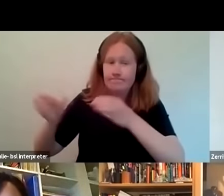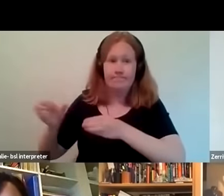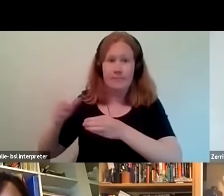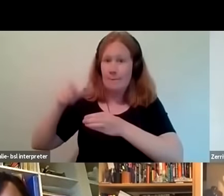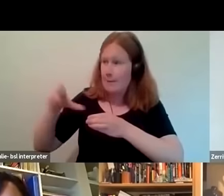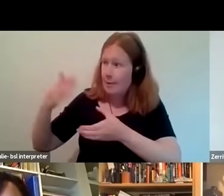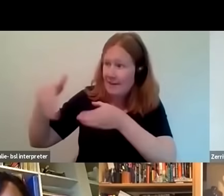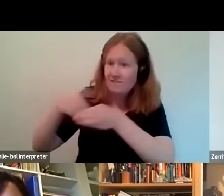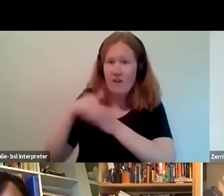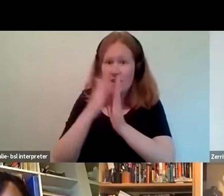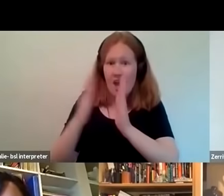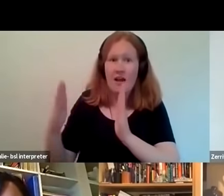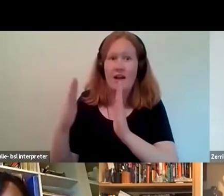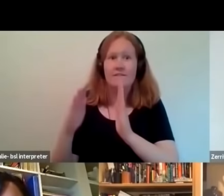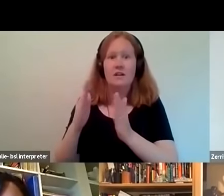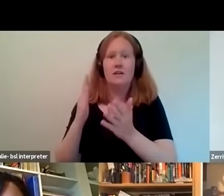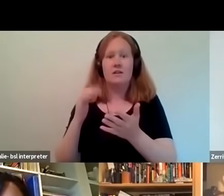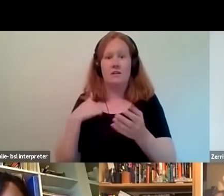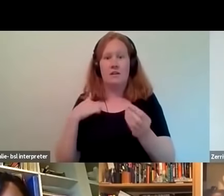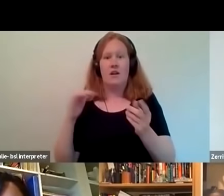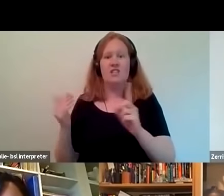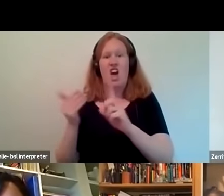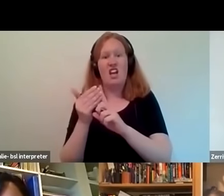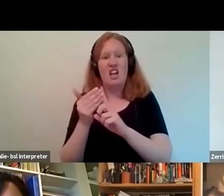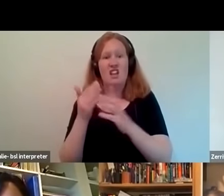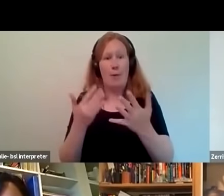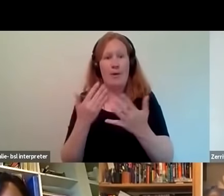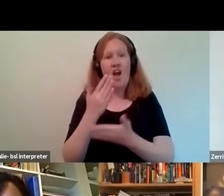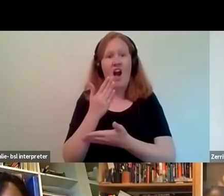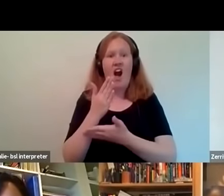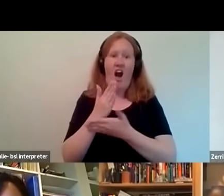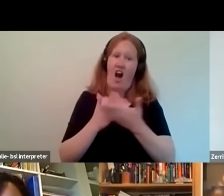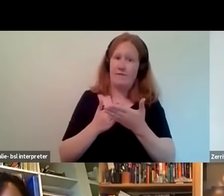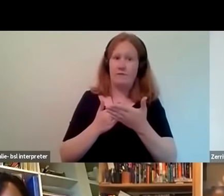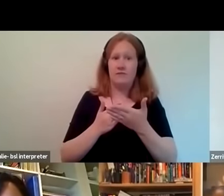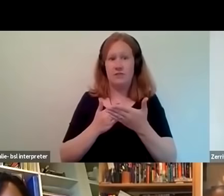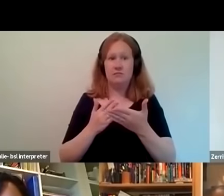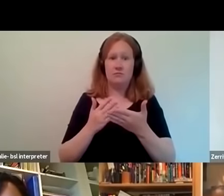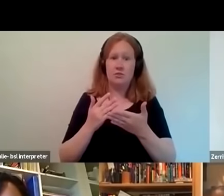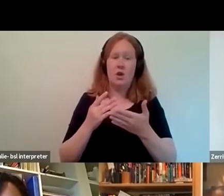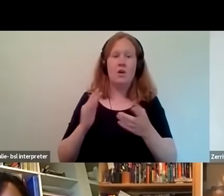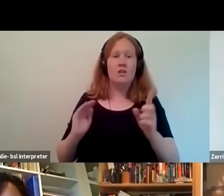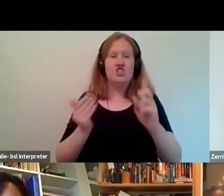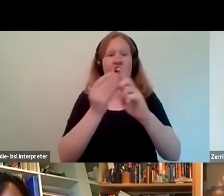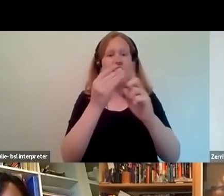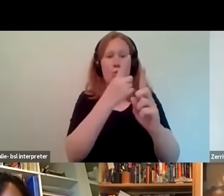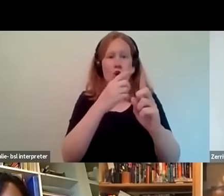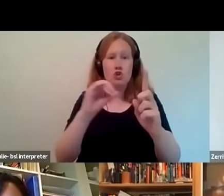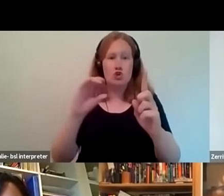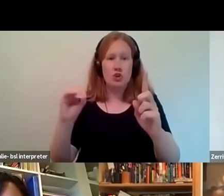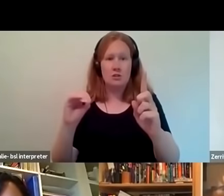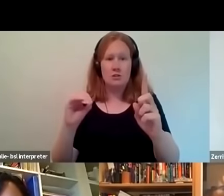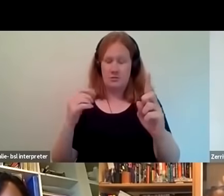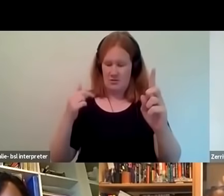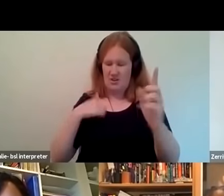to our target we're halfway through our target at the moment um of which is 100 oral histories and i